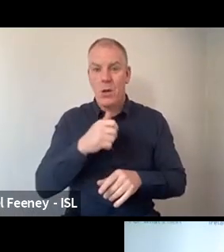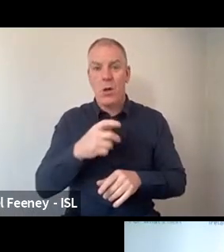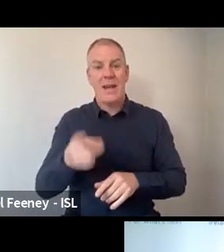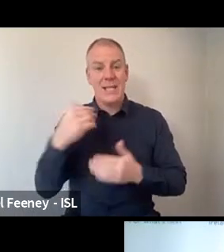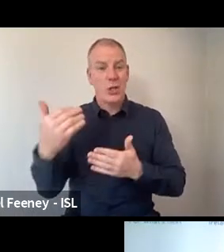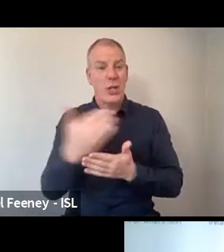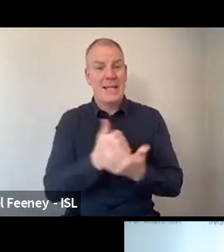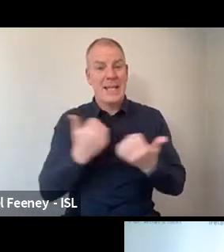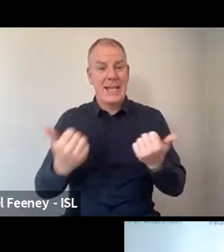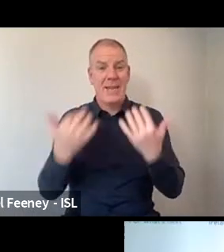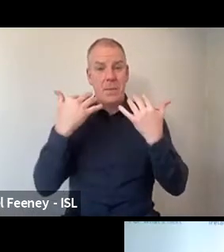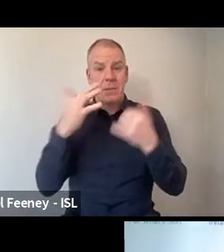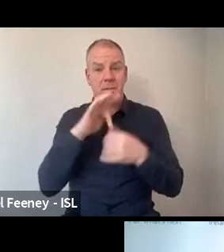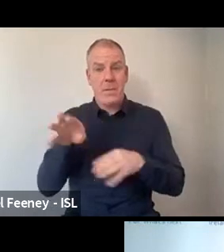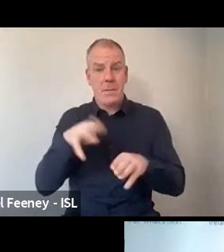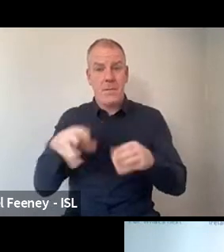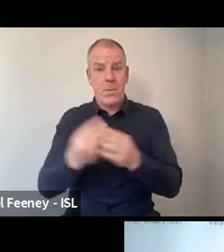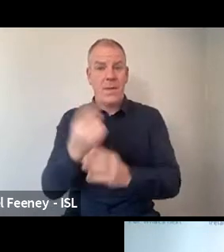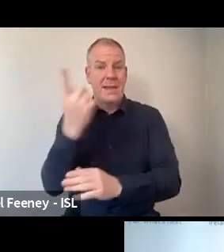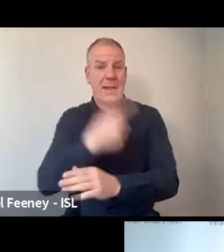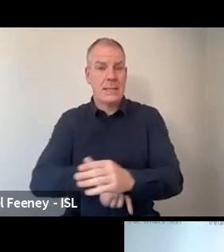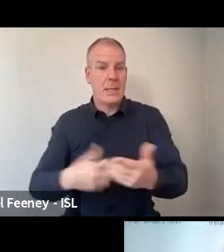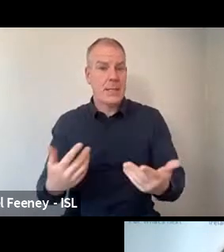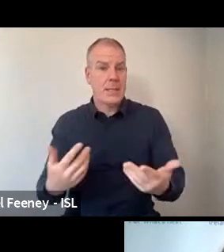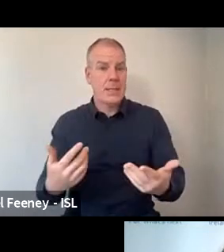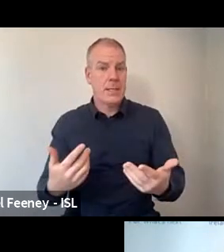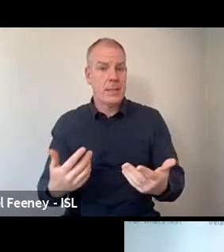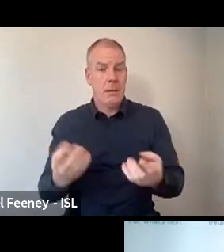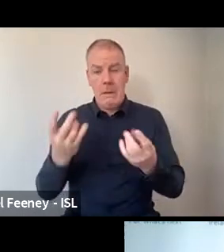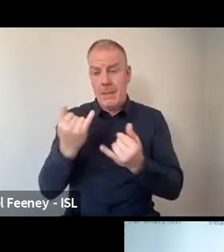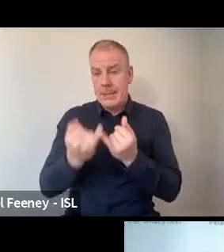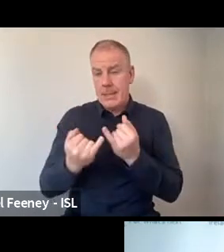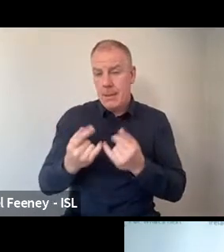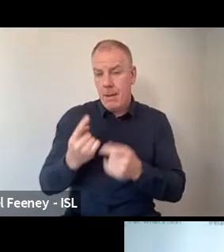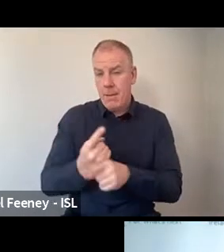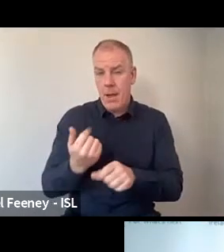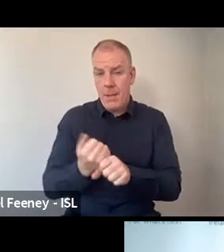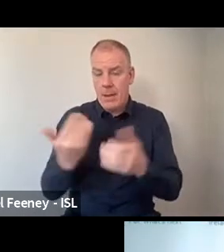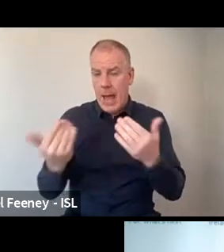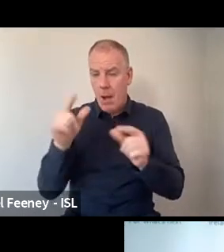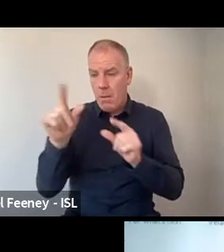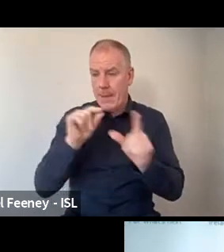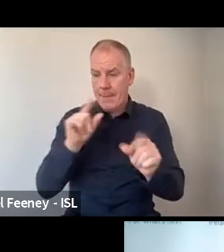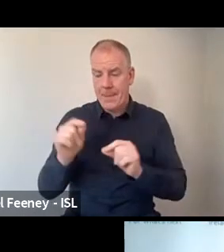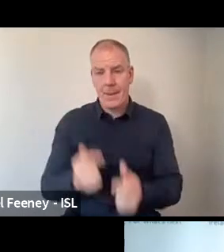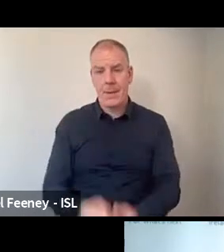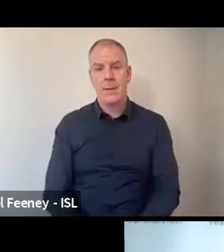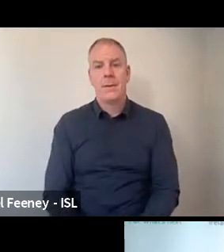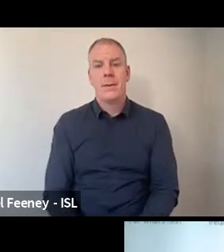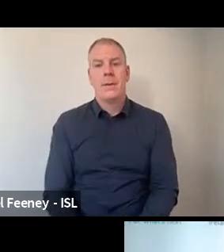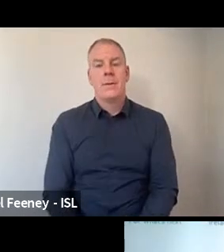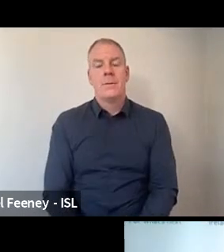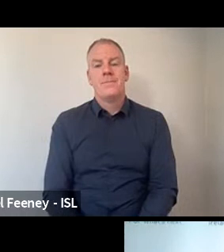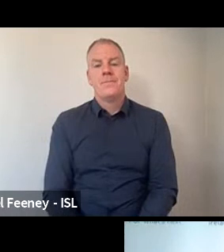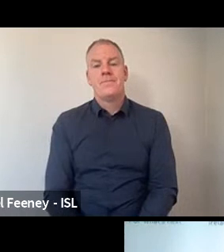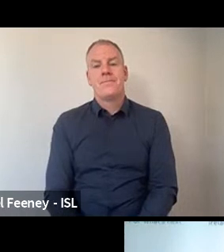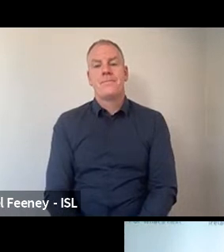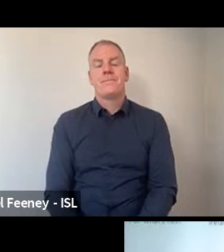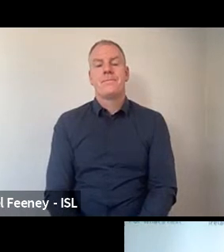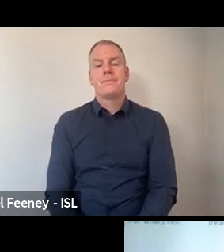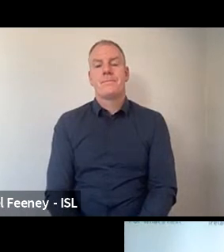any data from people with disabilities? So maybe a little bit of detail around how we delved into the demographics.